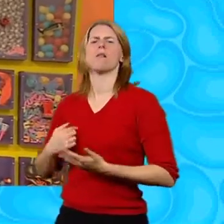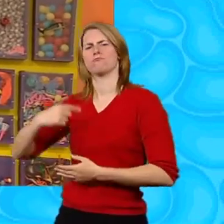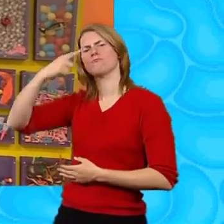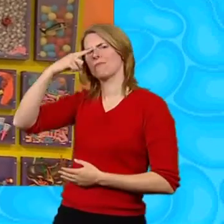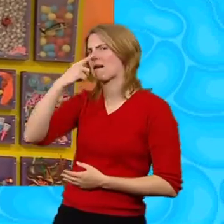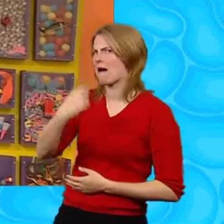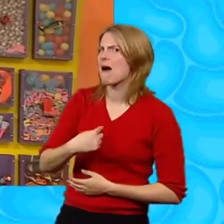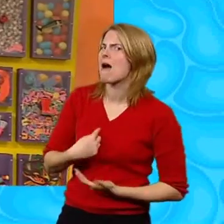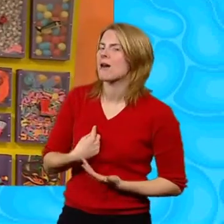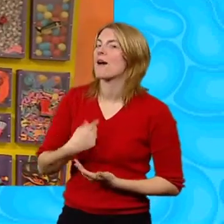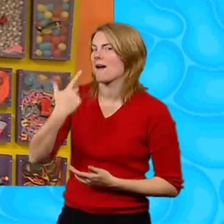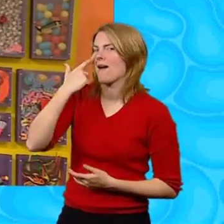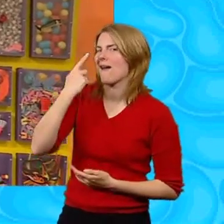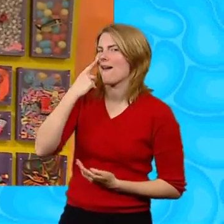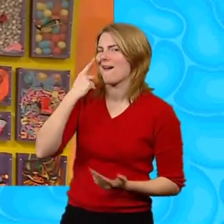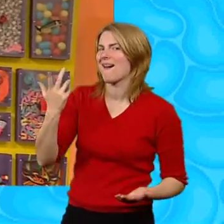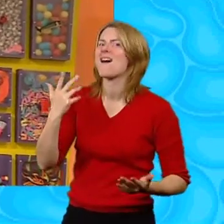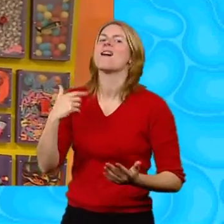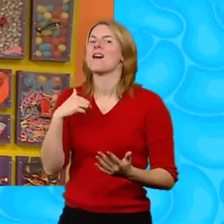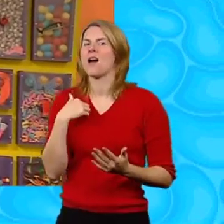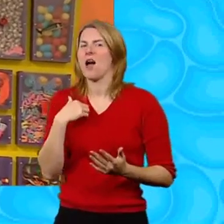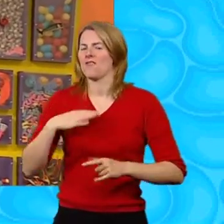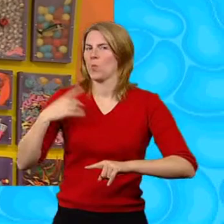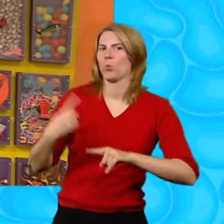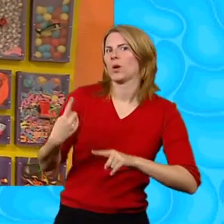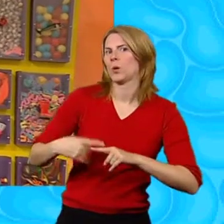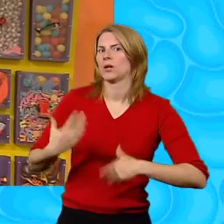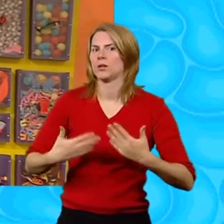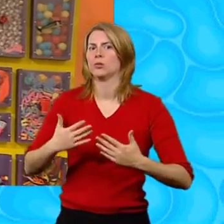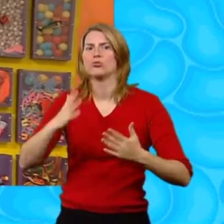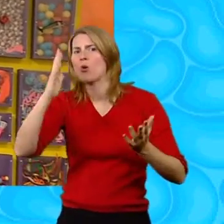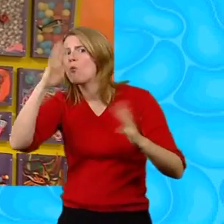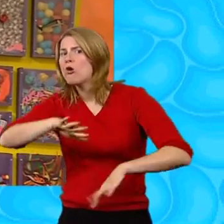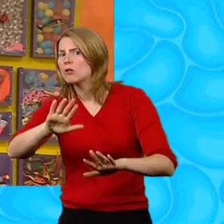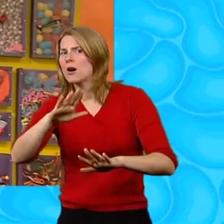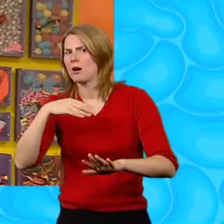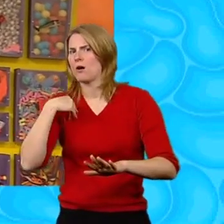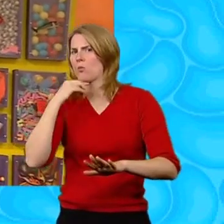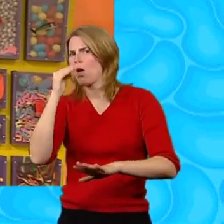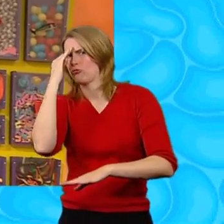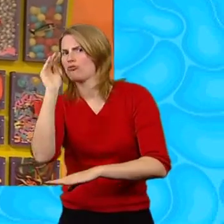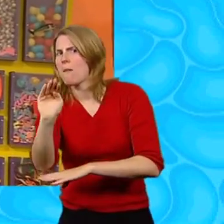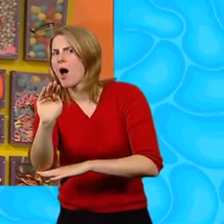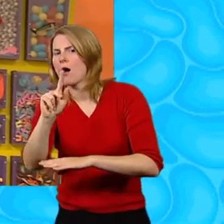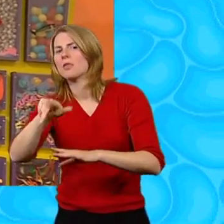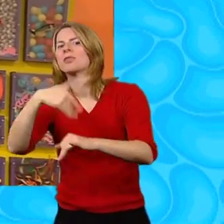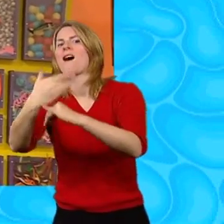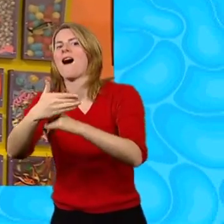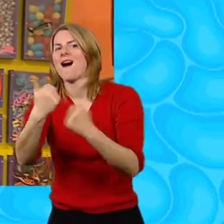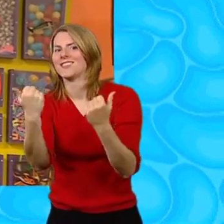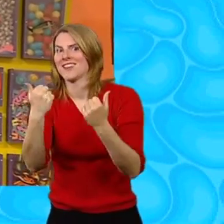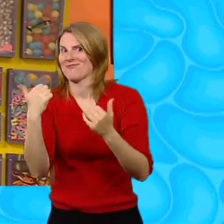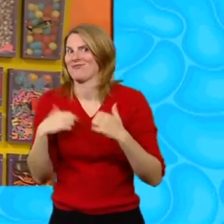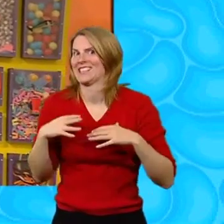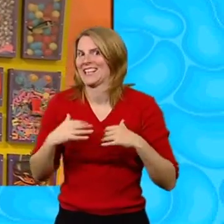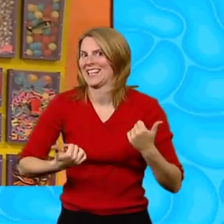Let's find out Okay I'm going to have to move Very quickly But don't worry I'll remind you how to do it At the end Here we go